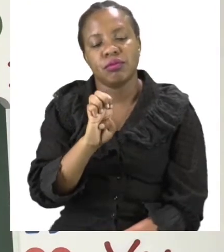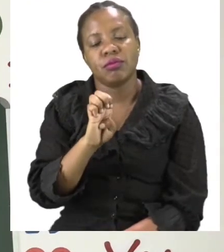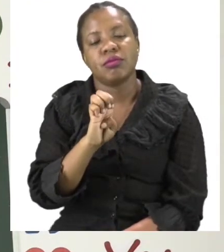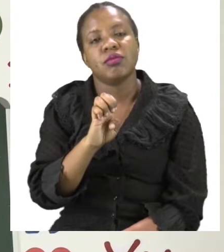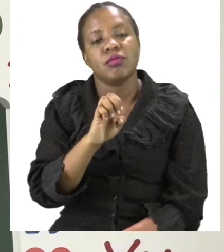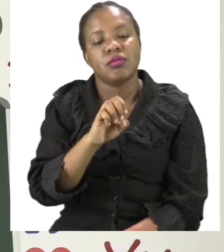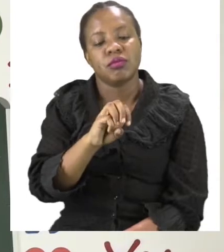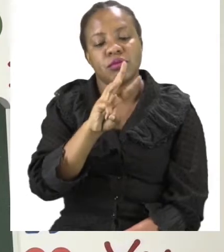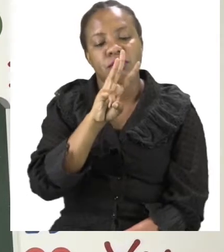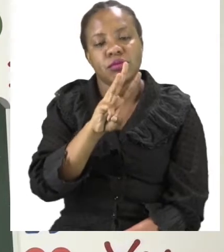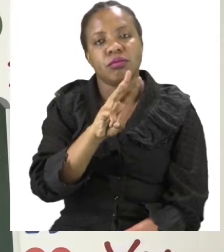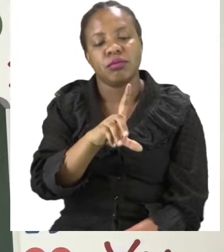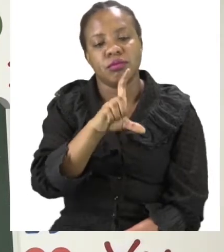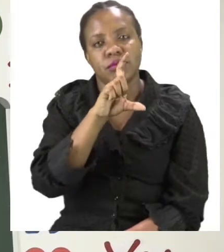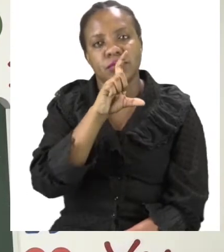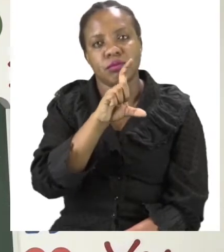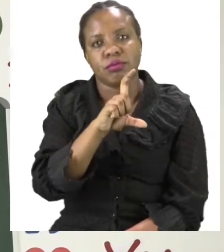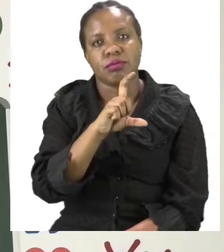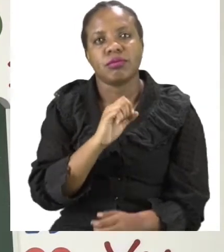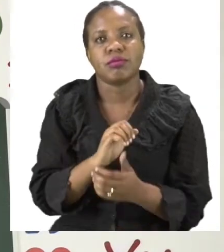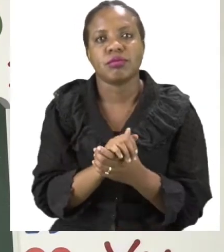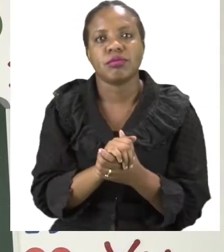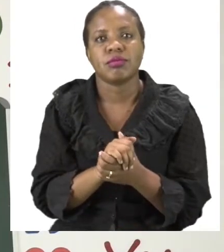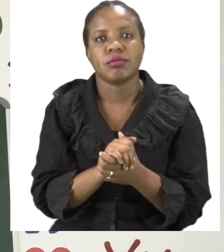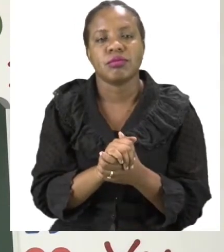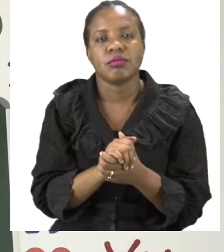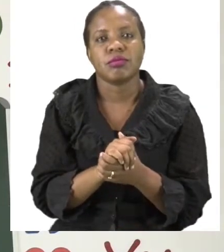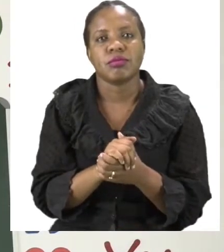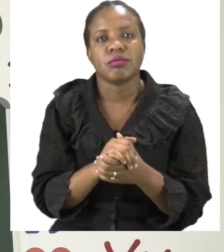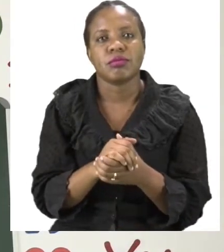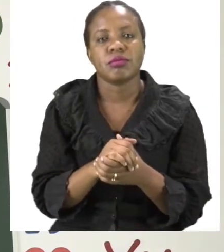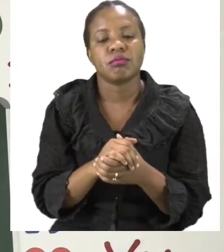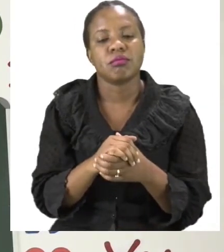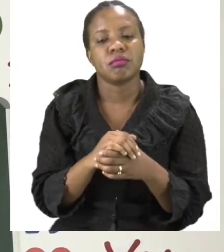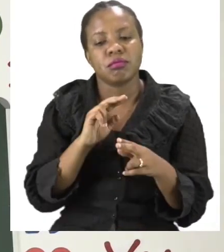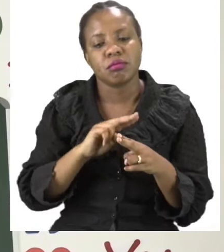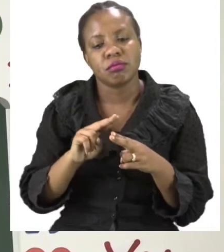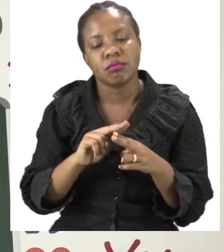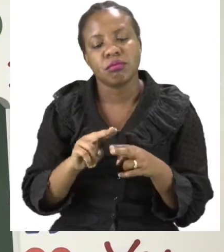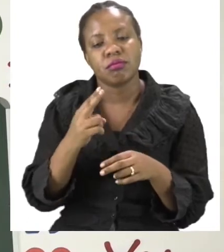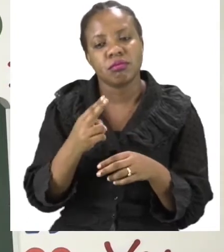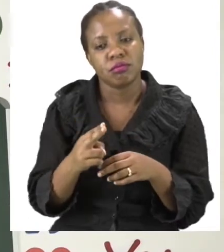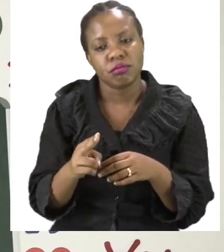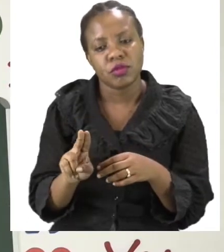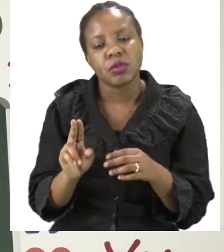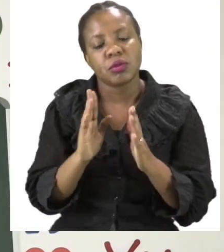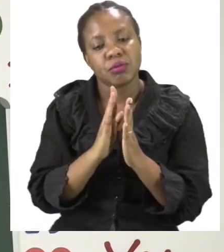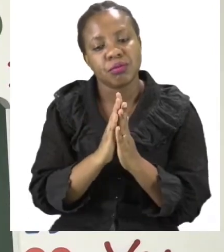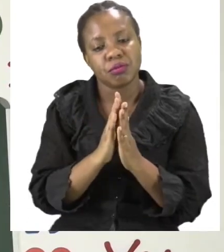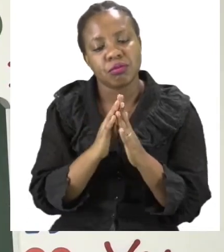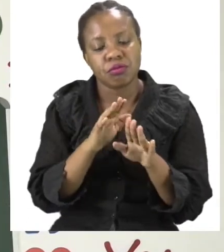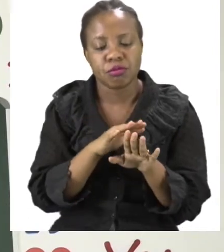as a correct answer. Now I want you to take your time please please please and